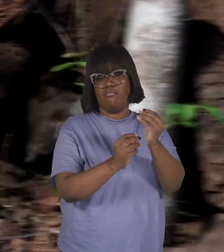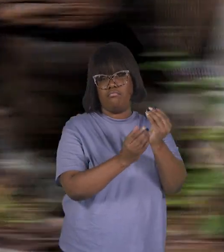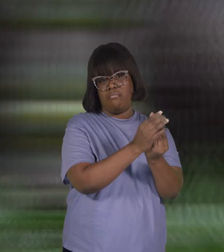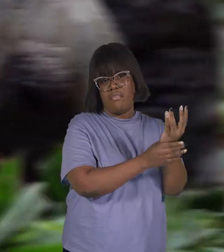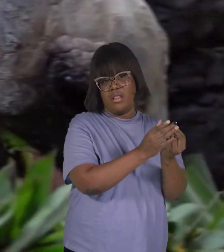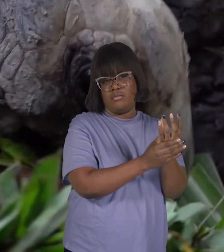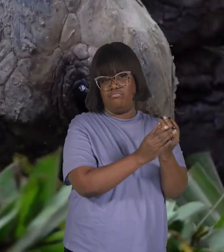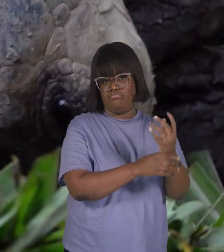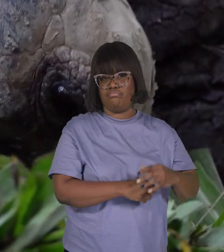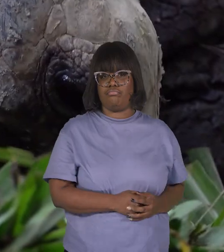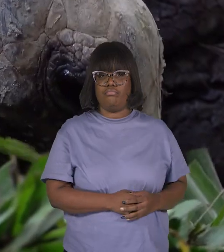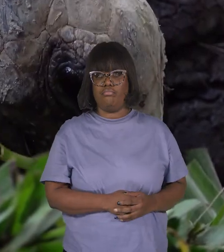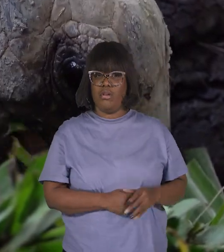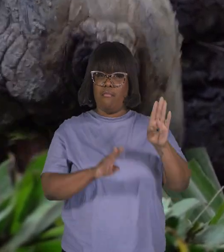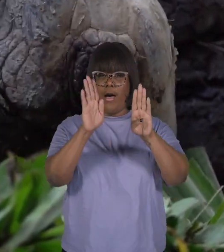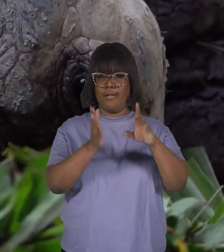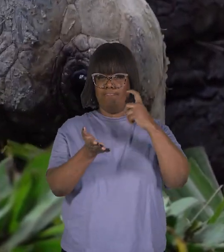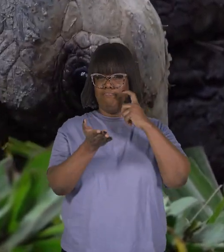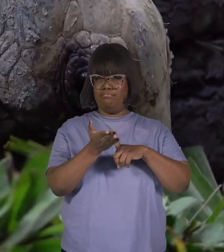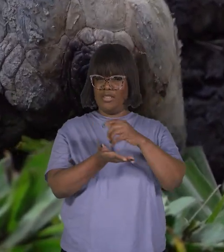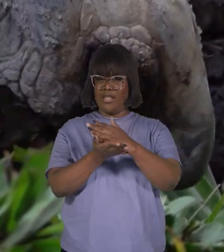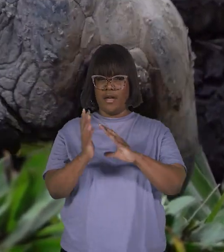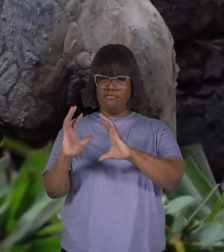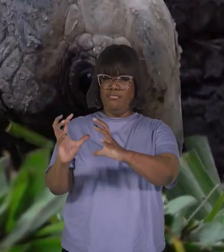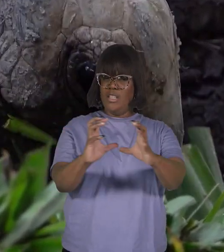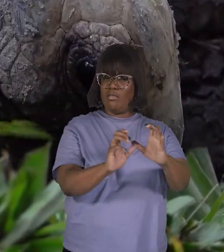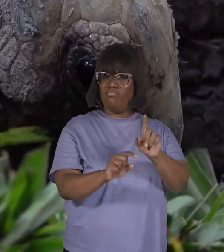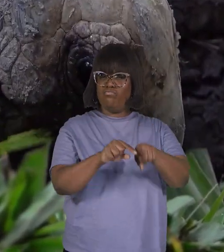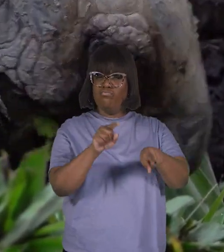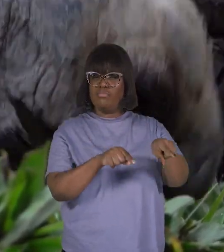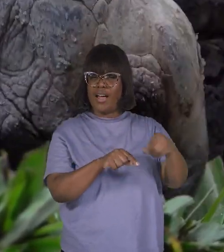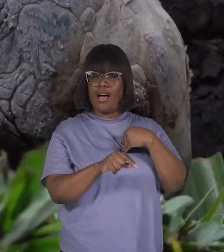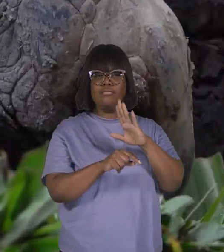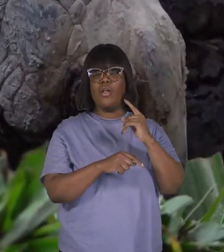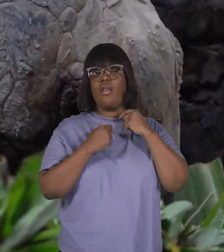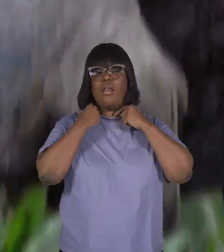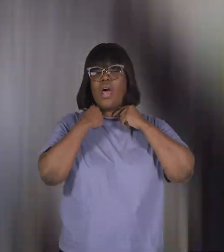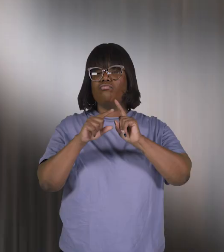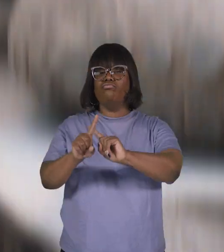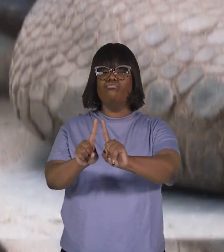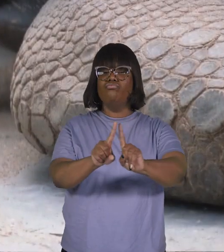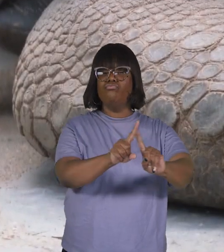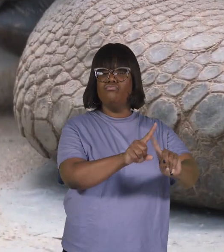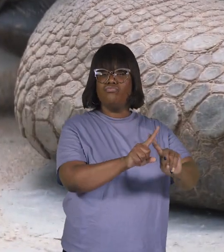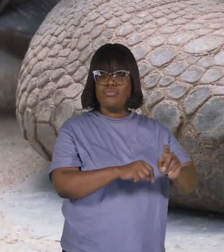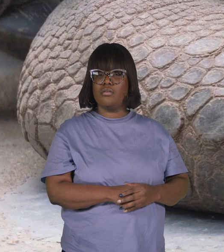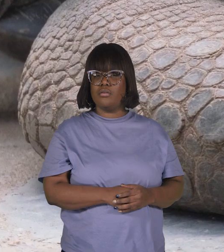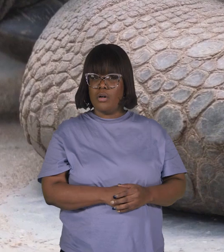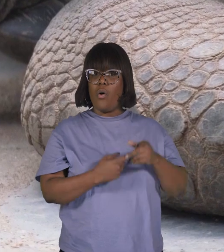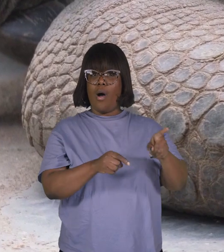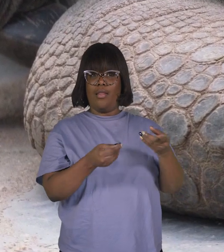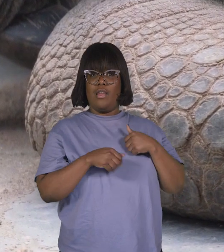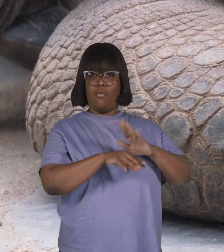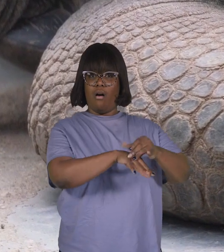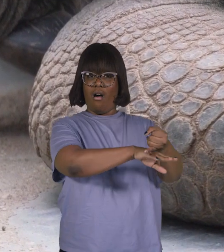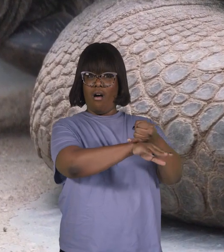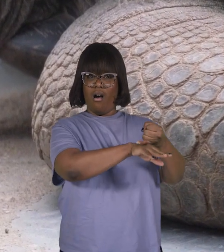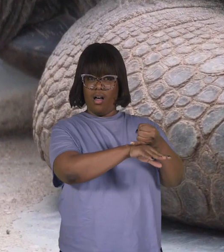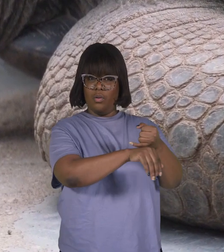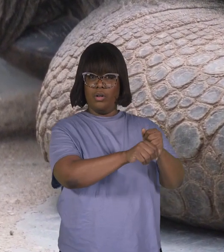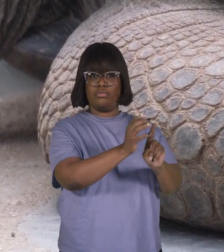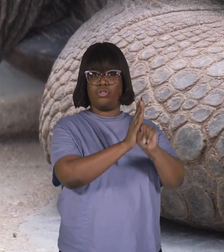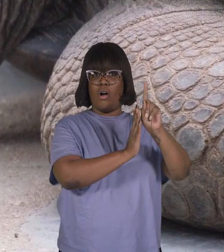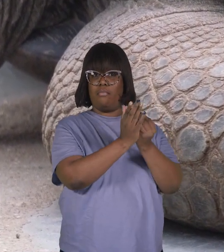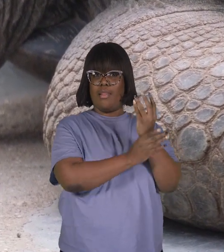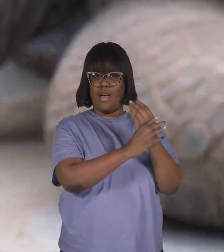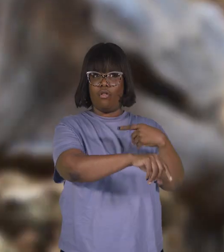plants. Biologists noticed that some species had different types of necks. Those living on islands with tall plants